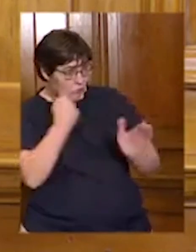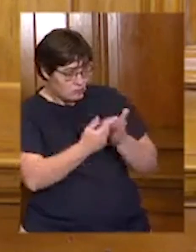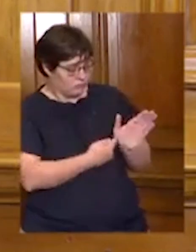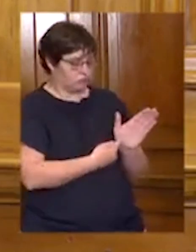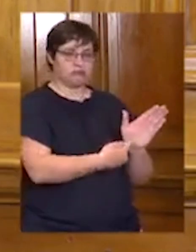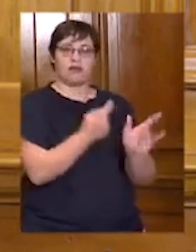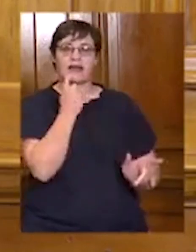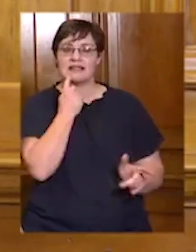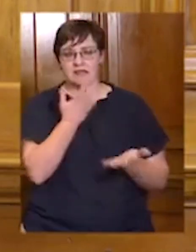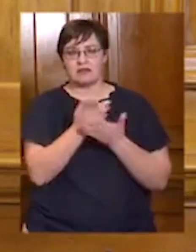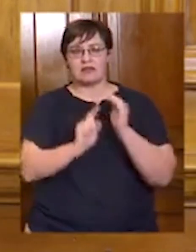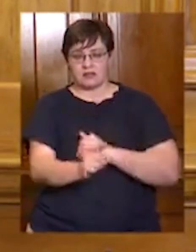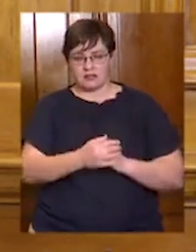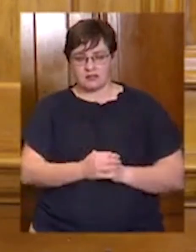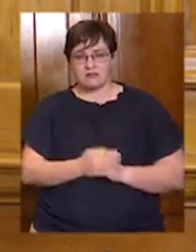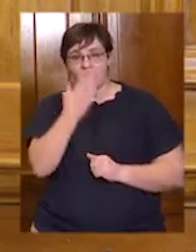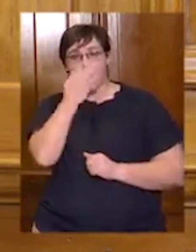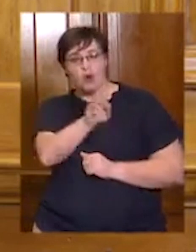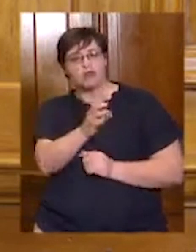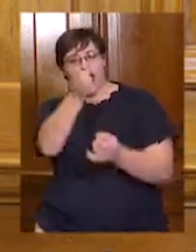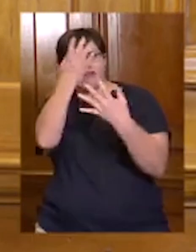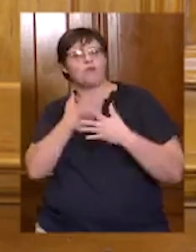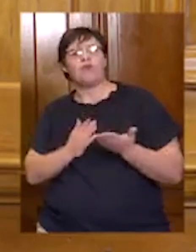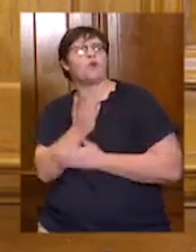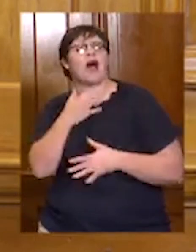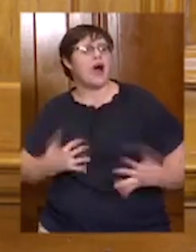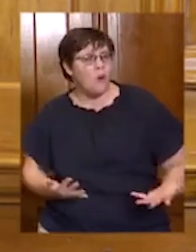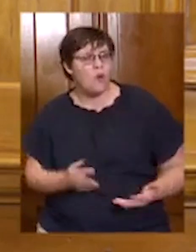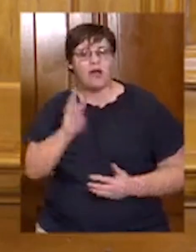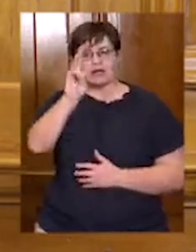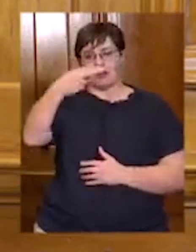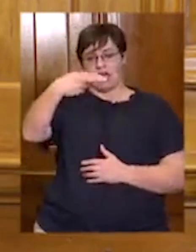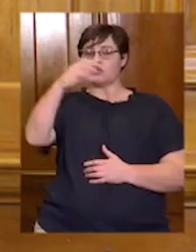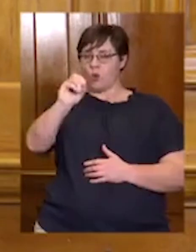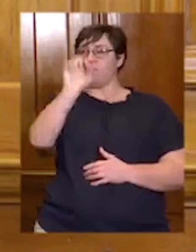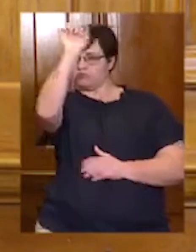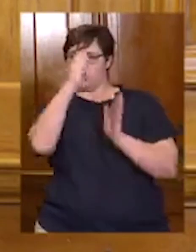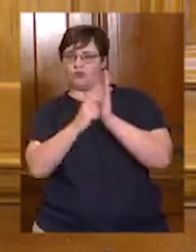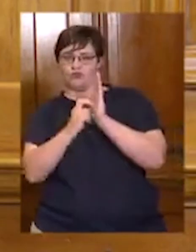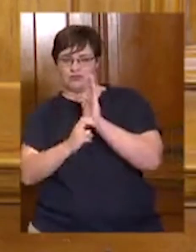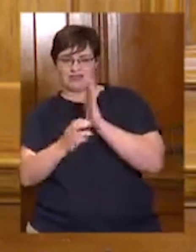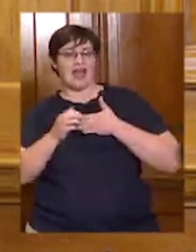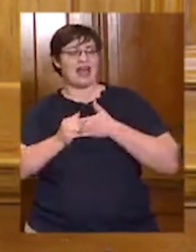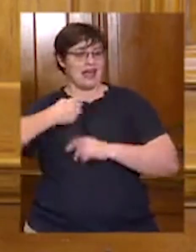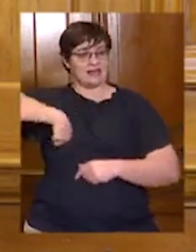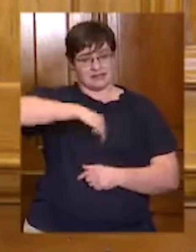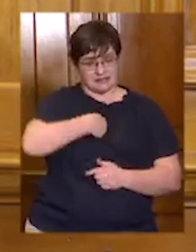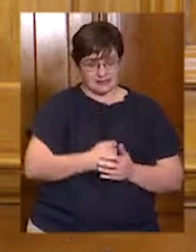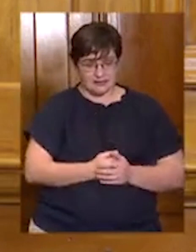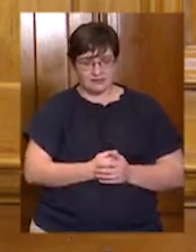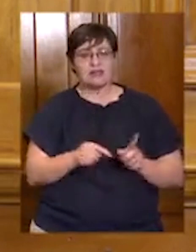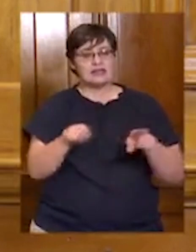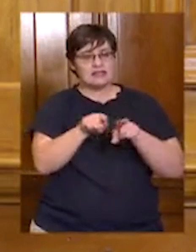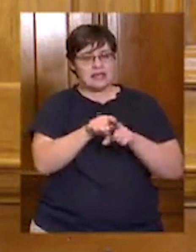Our approach on this matter is informed by the World Health Organization's guidelines and is in line with